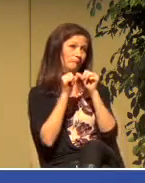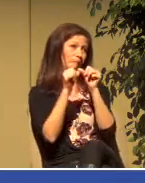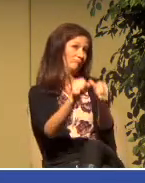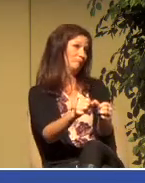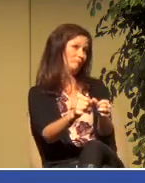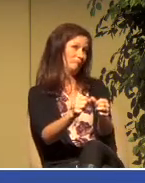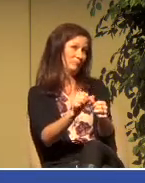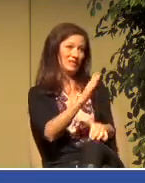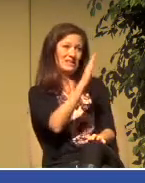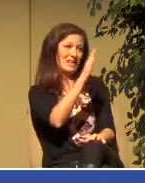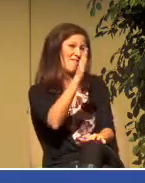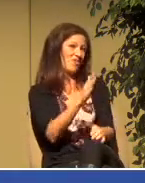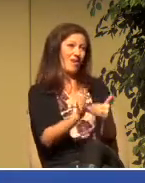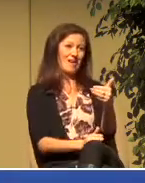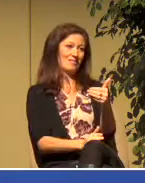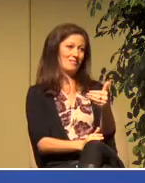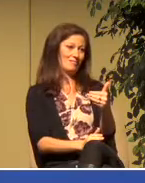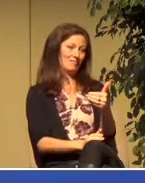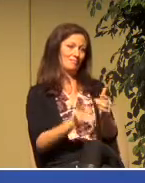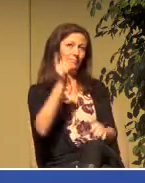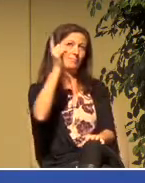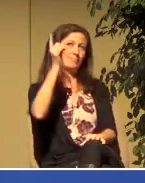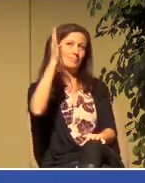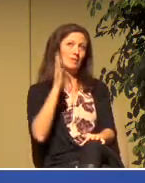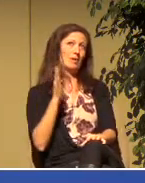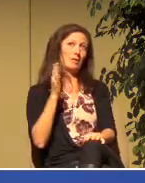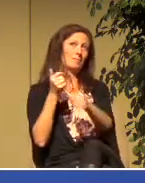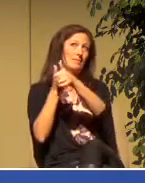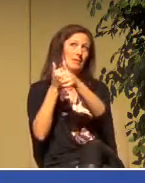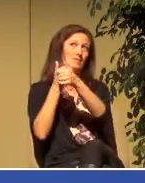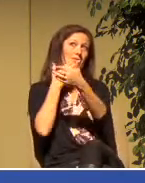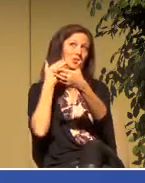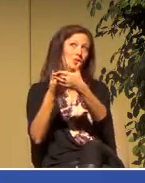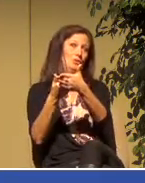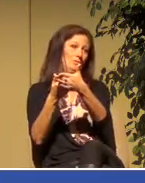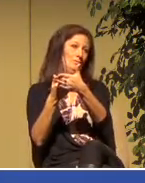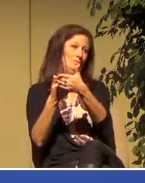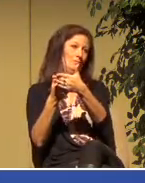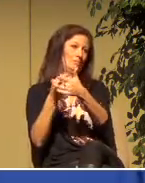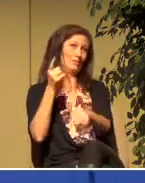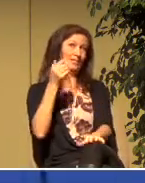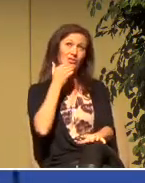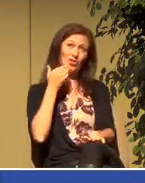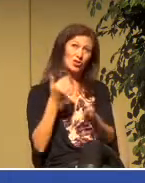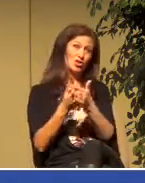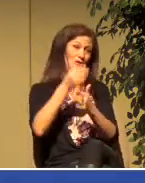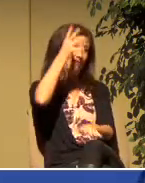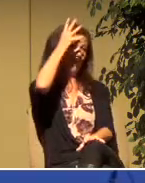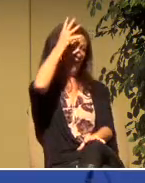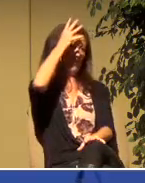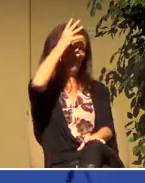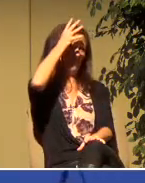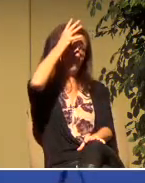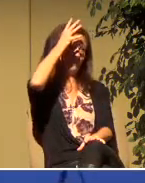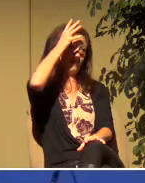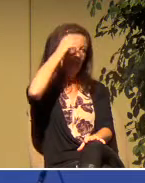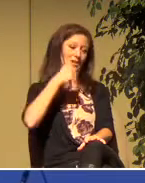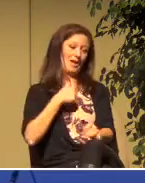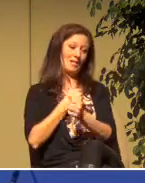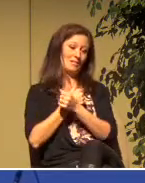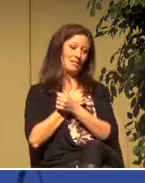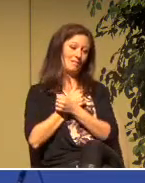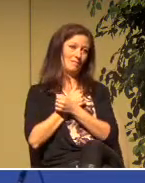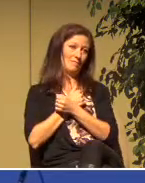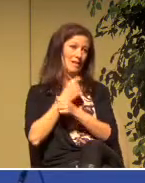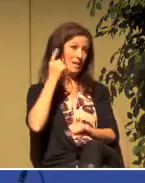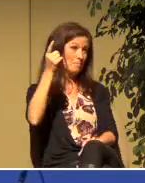God is good he's a good good father and I'm loved by him